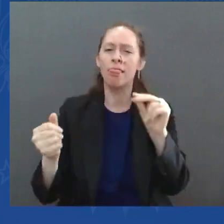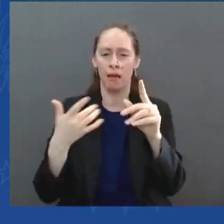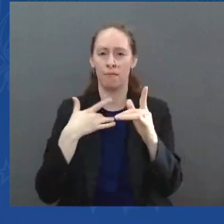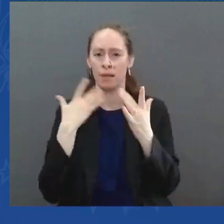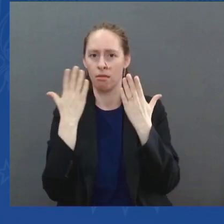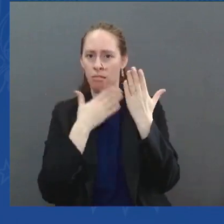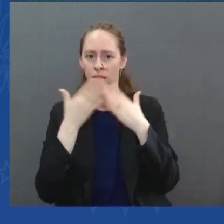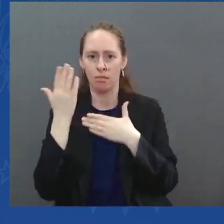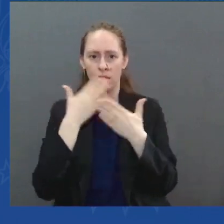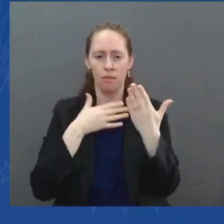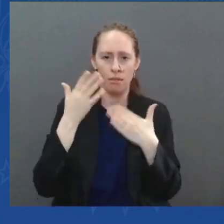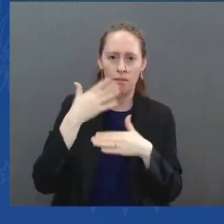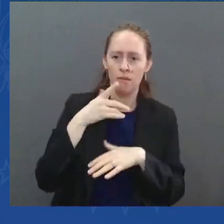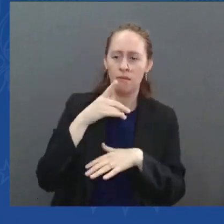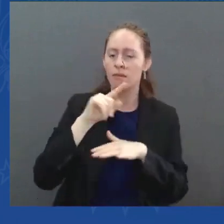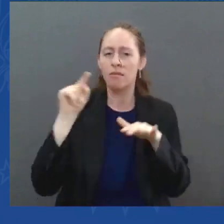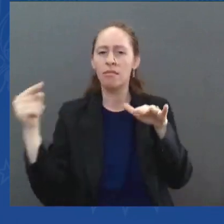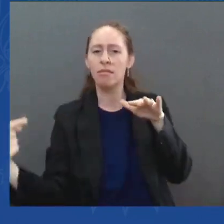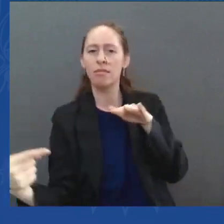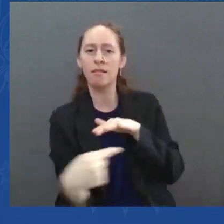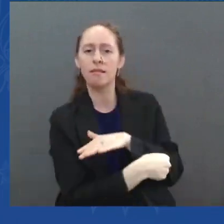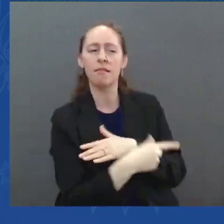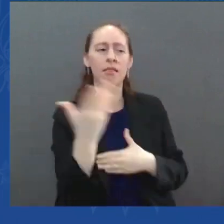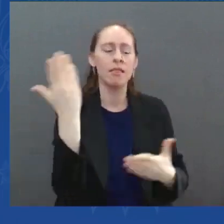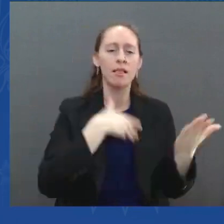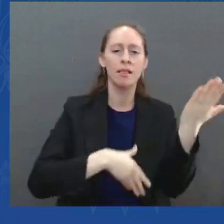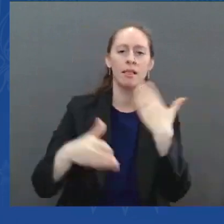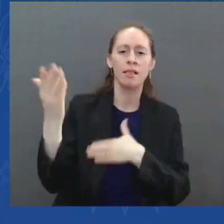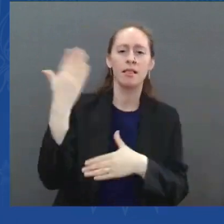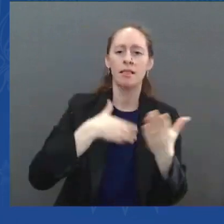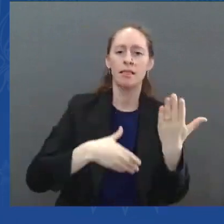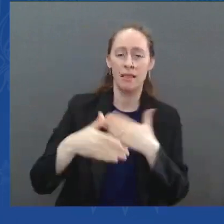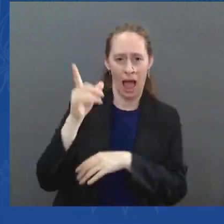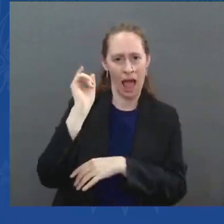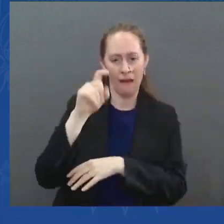it comes roaring back out, screaming.